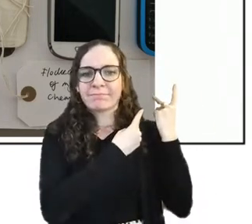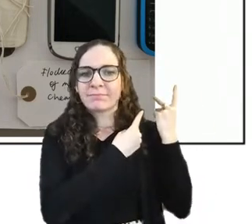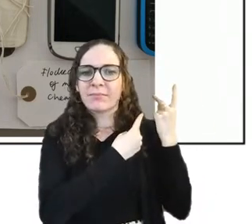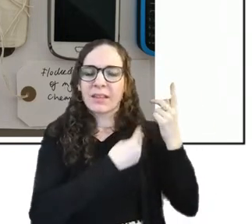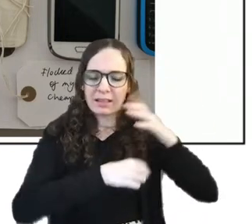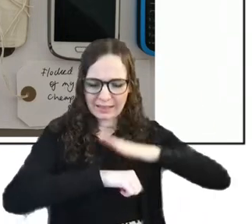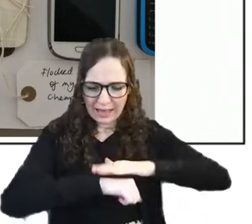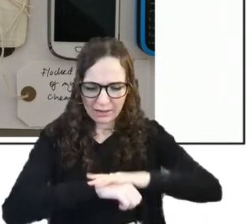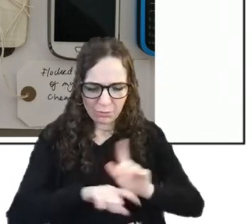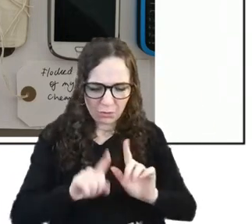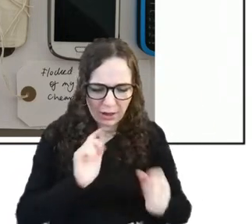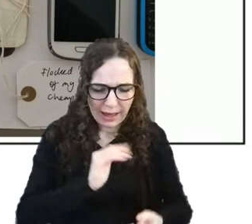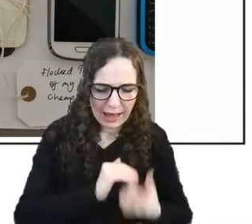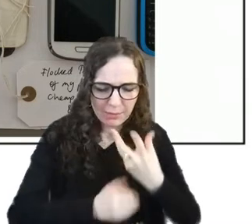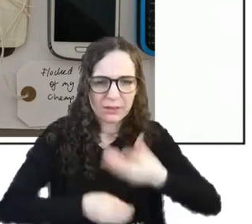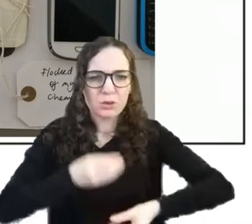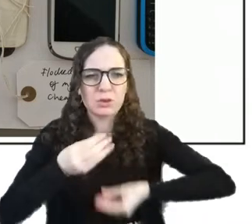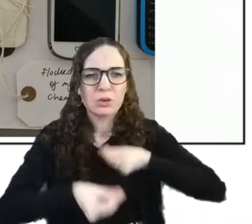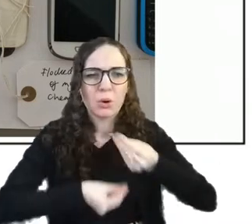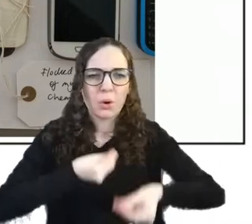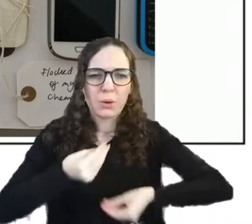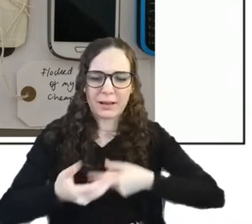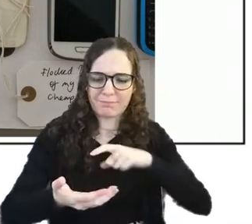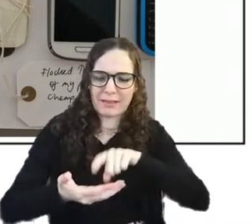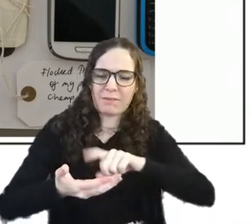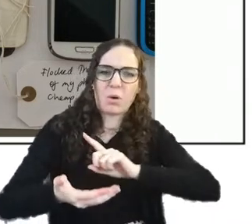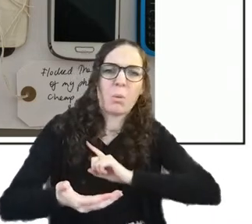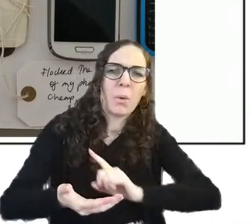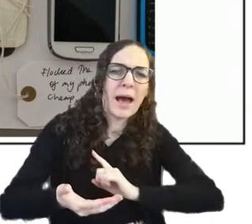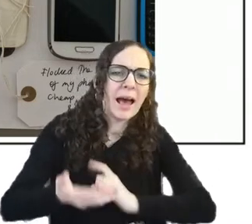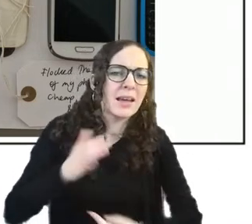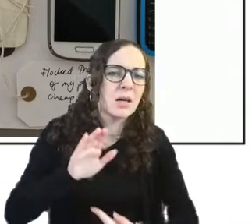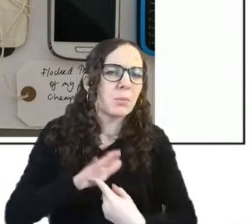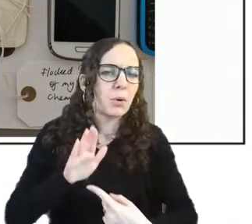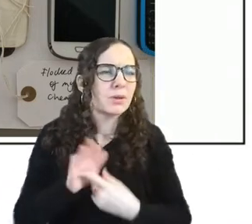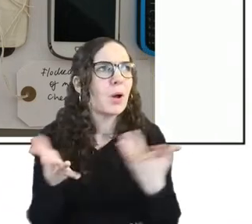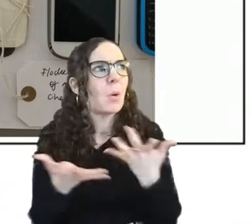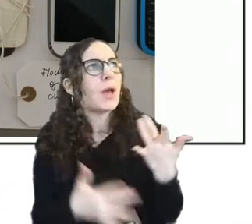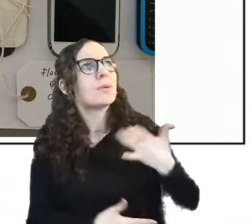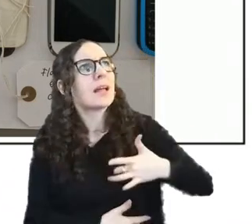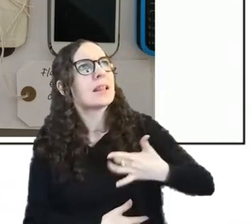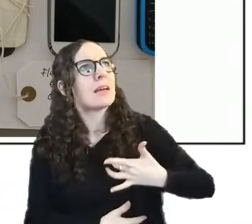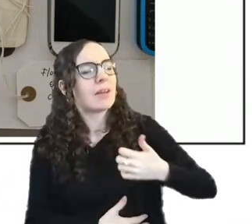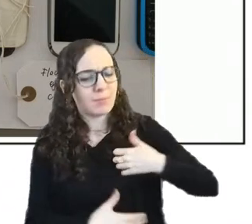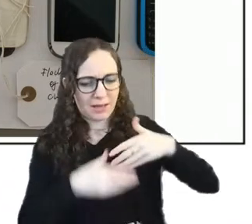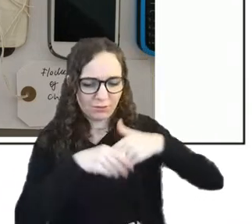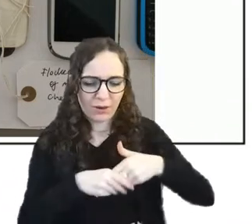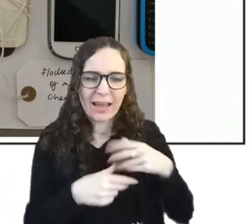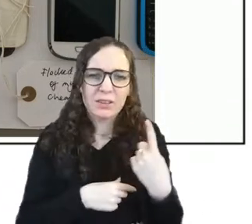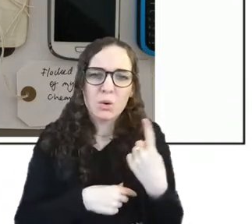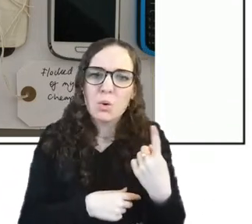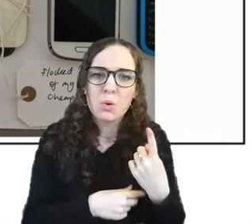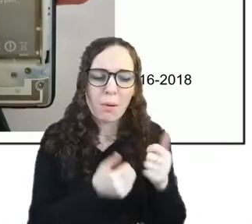them and why they're important where i was living who my friends were who i was going out with